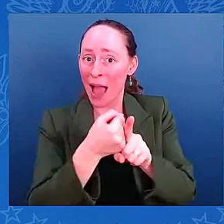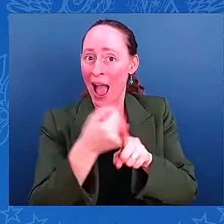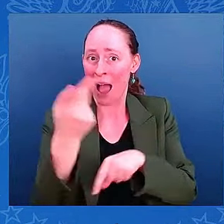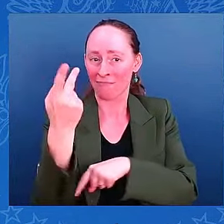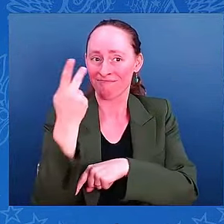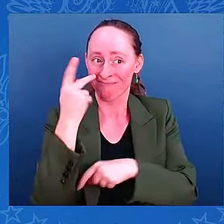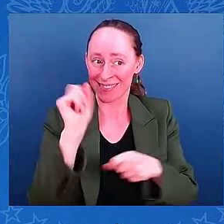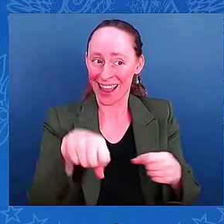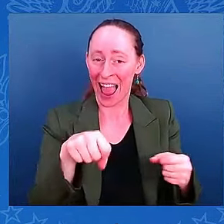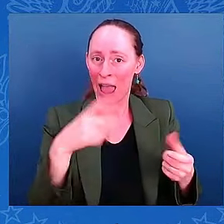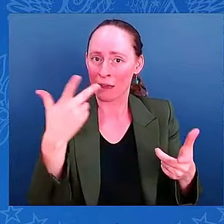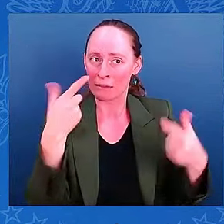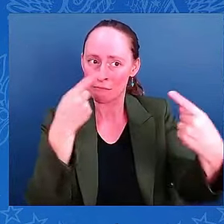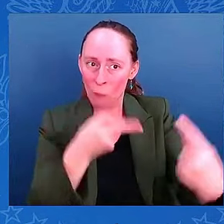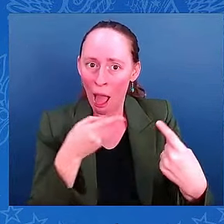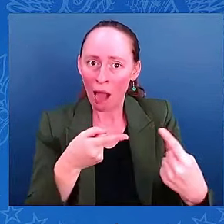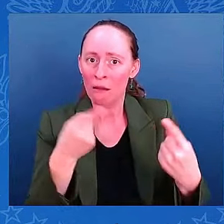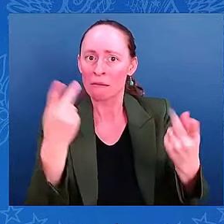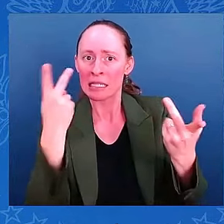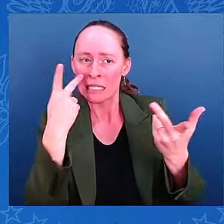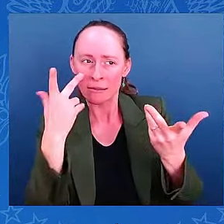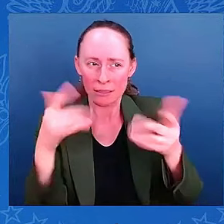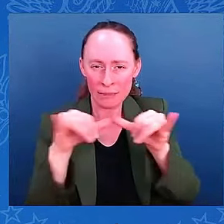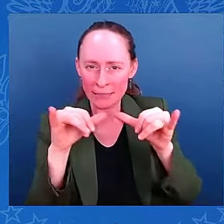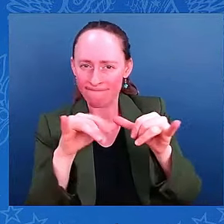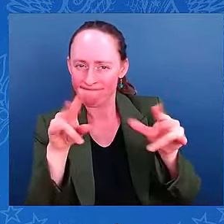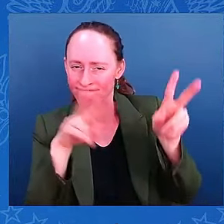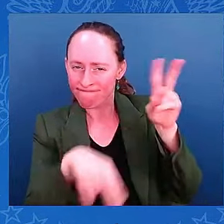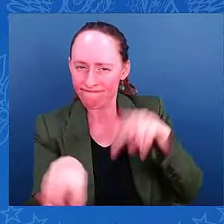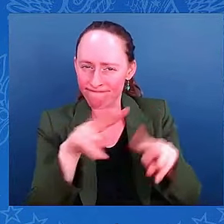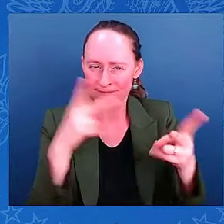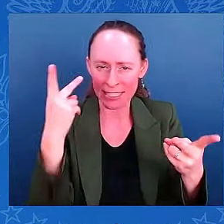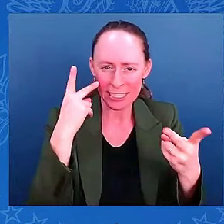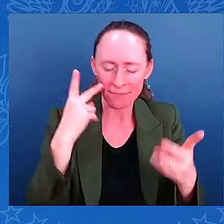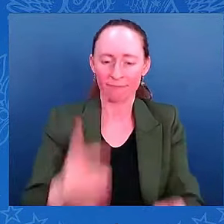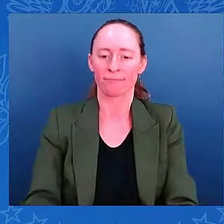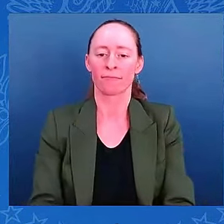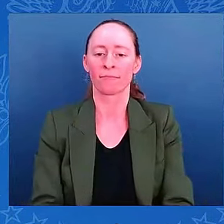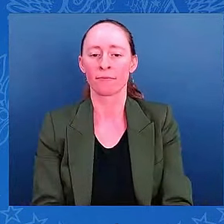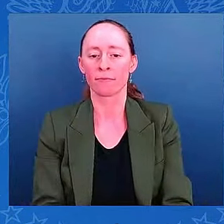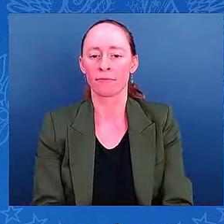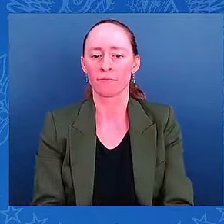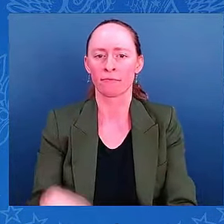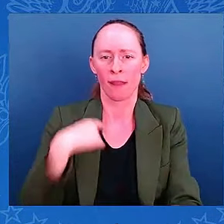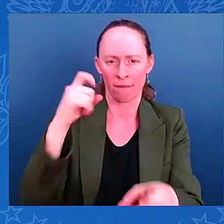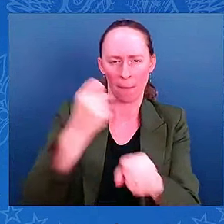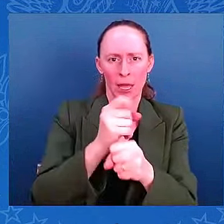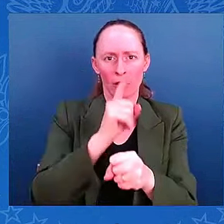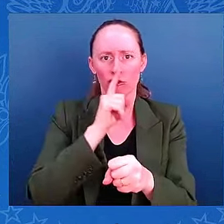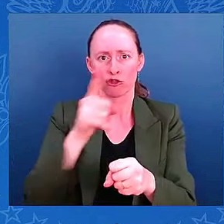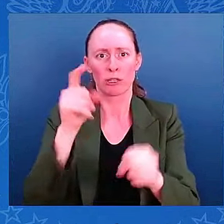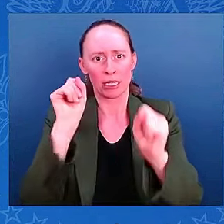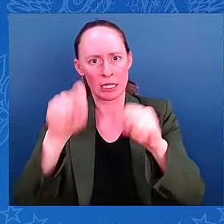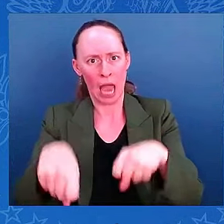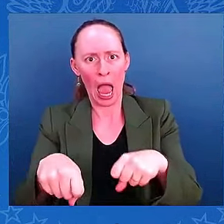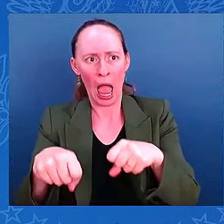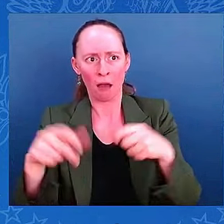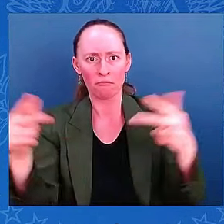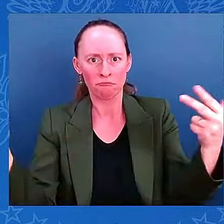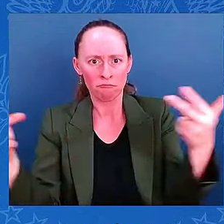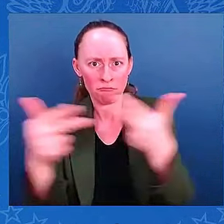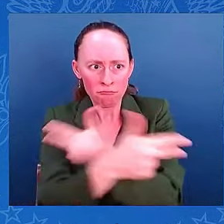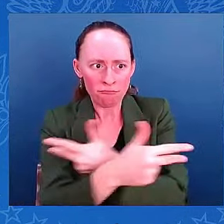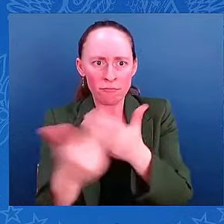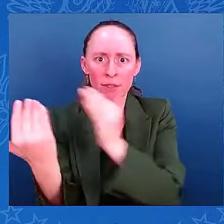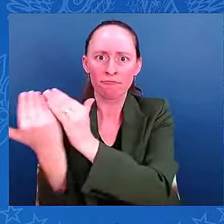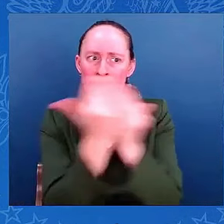region to ensure that the channel in the harbor is clear and safe for commercial traffic. We will work with the Army Corps of Engineers